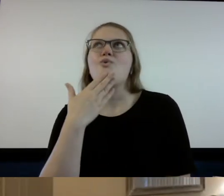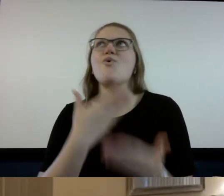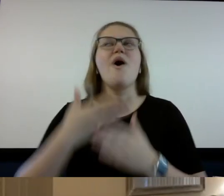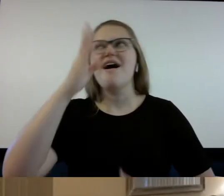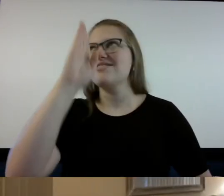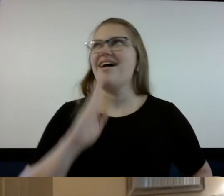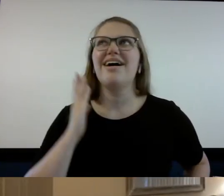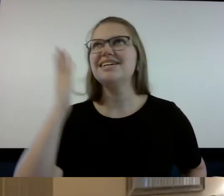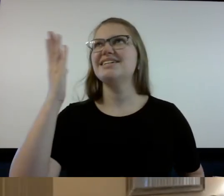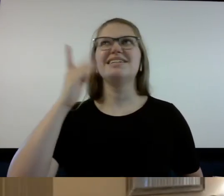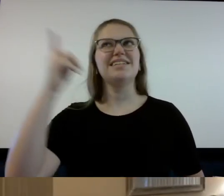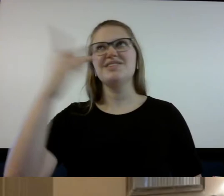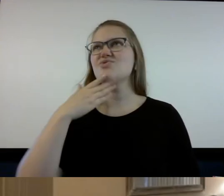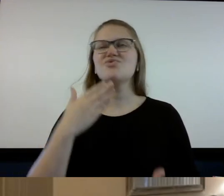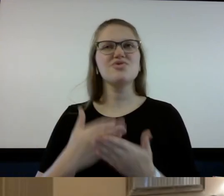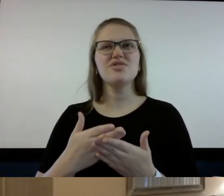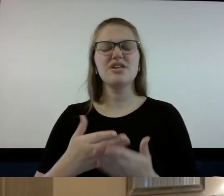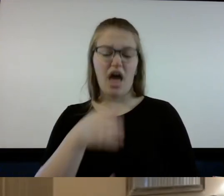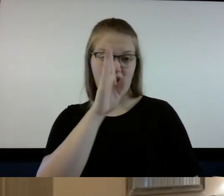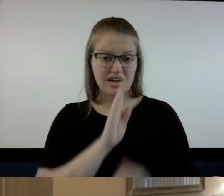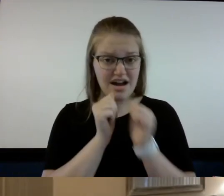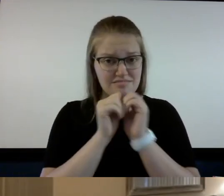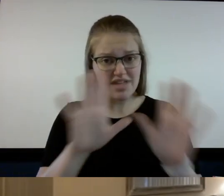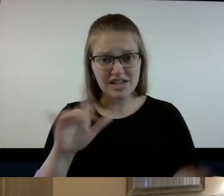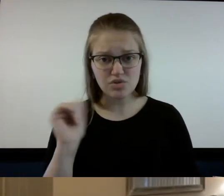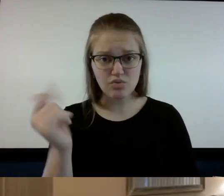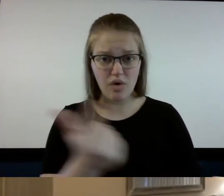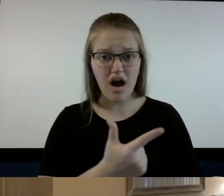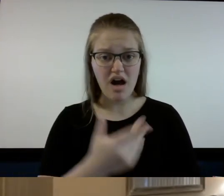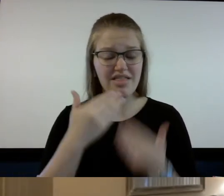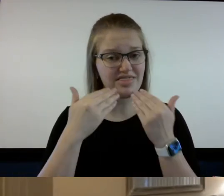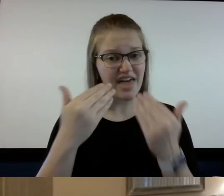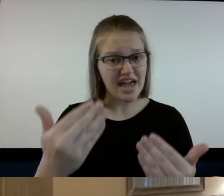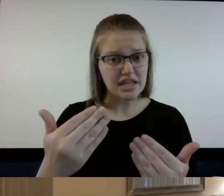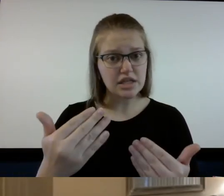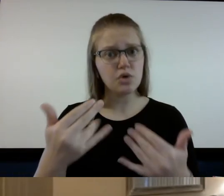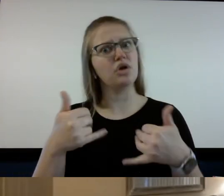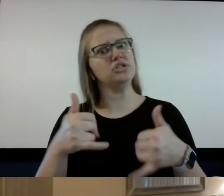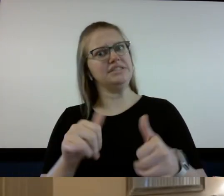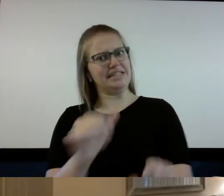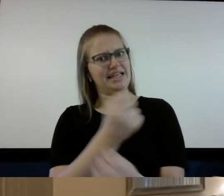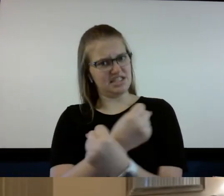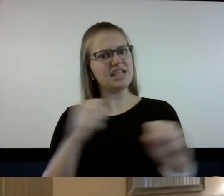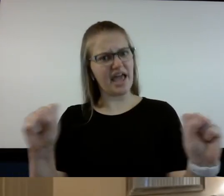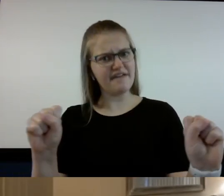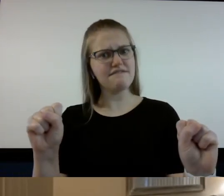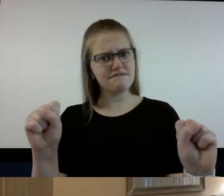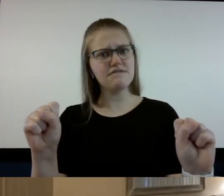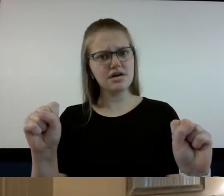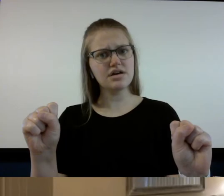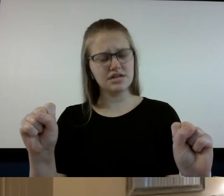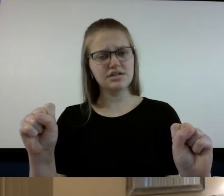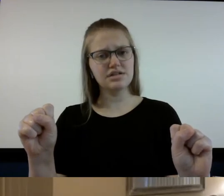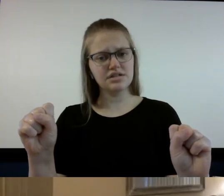God bless you all thank you and stay safe stay safe